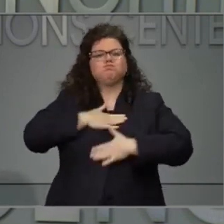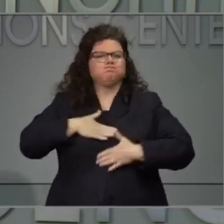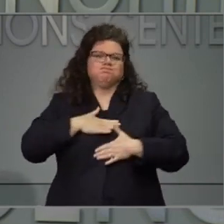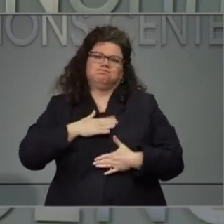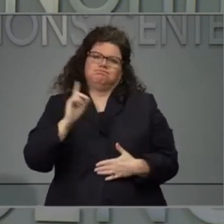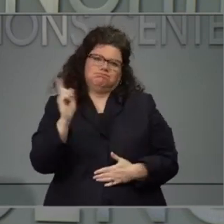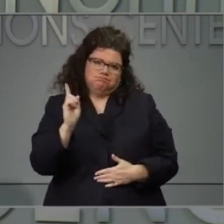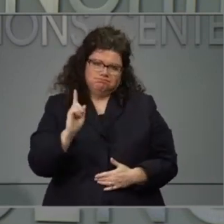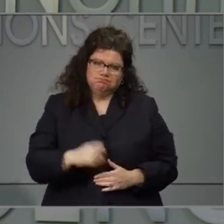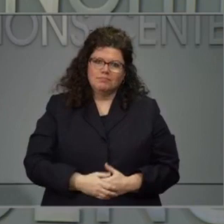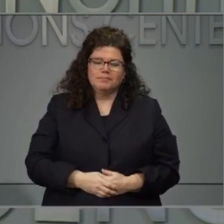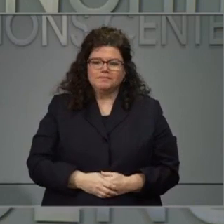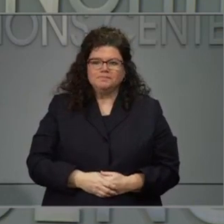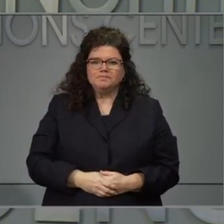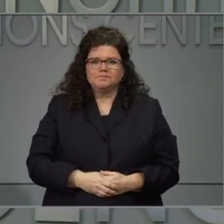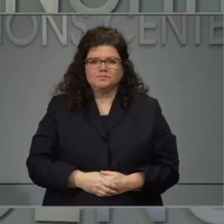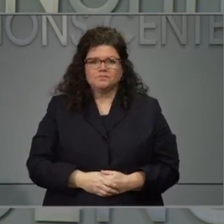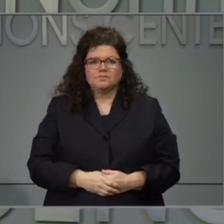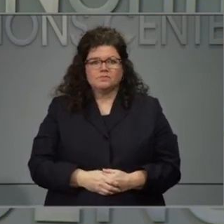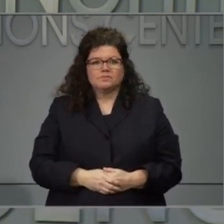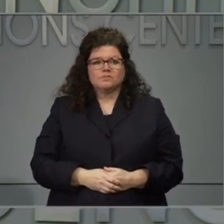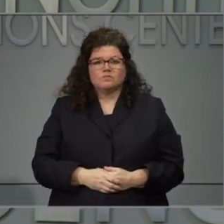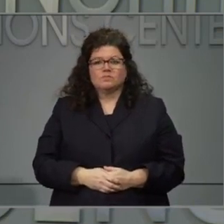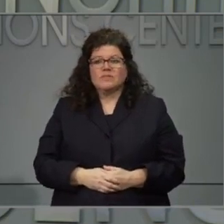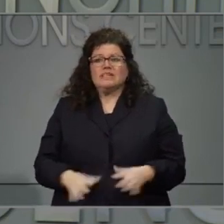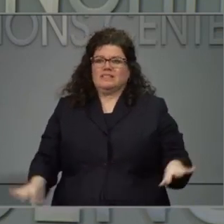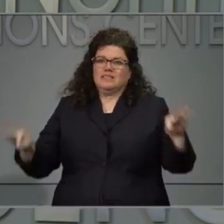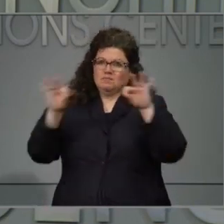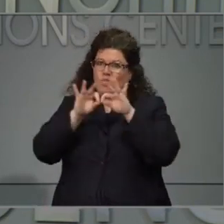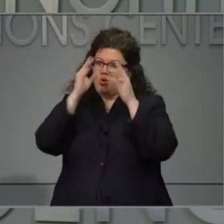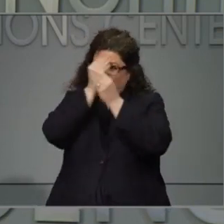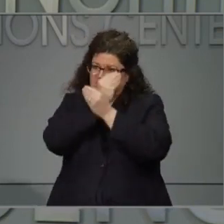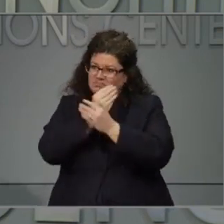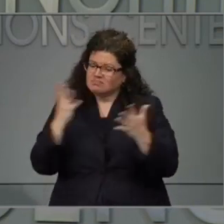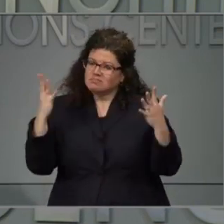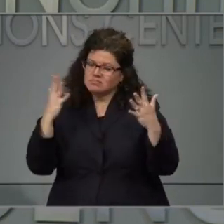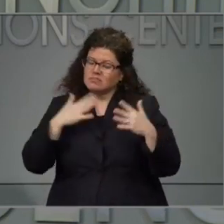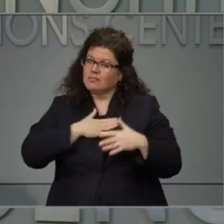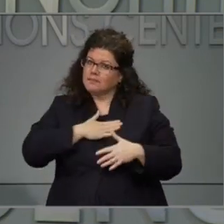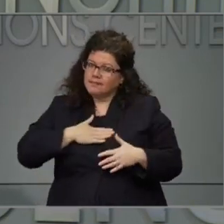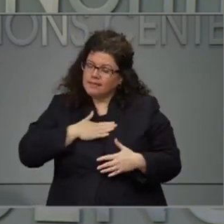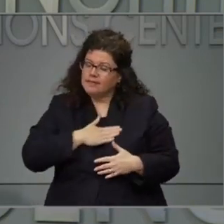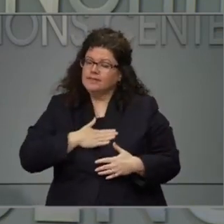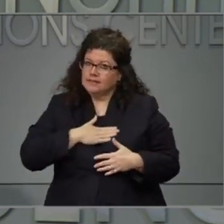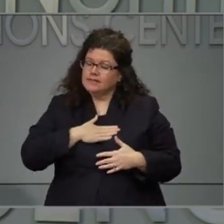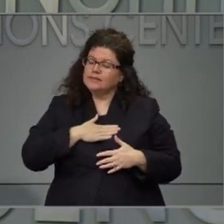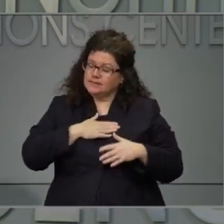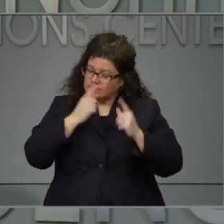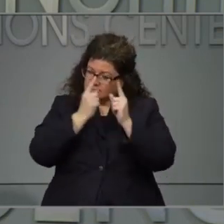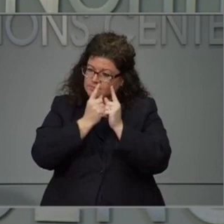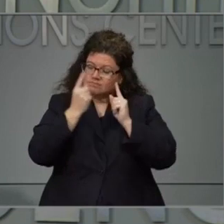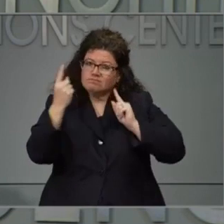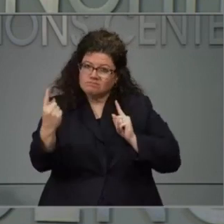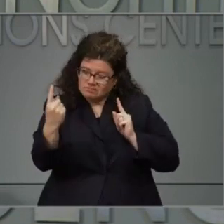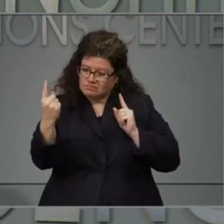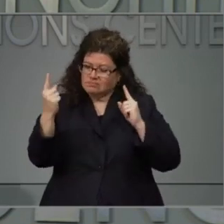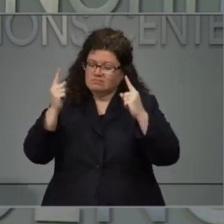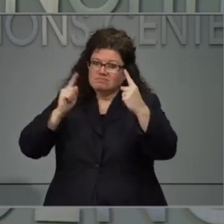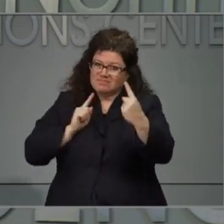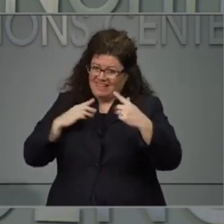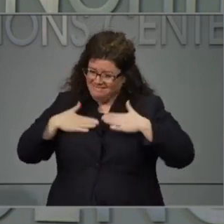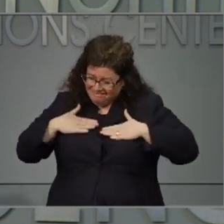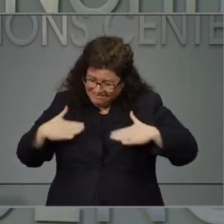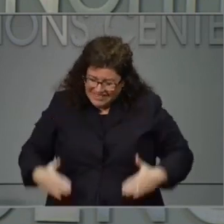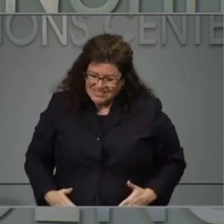think that this is an important signal to send as well that wherever we are, we have to keep our physical